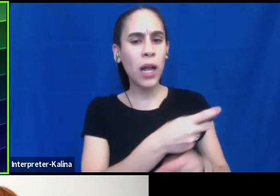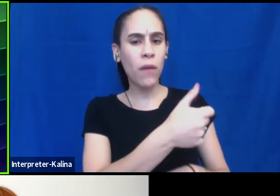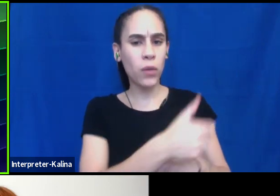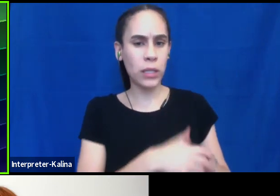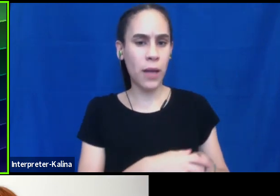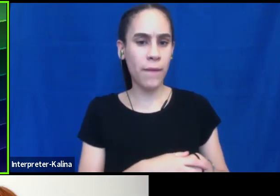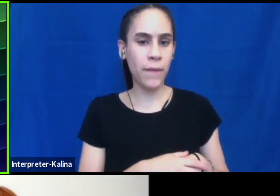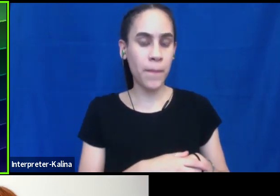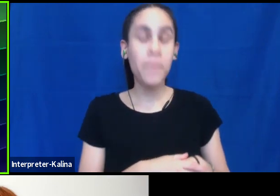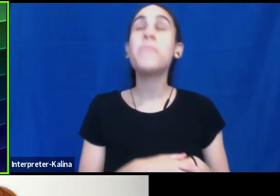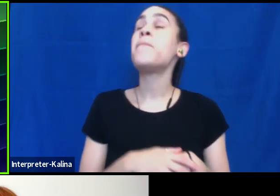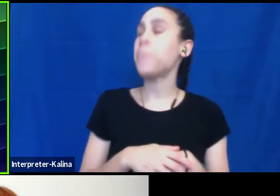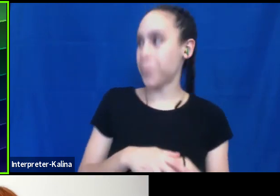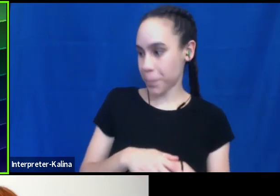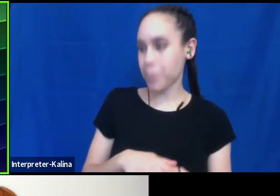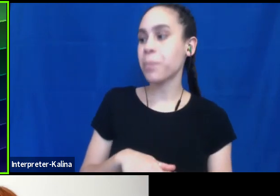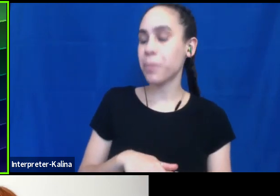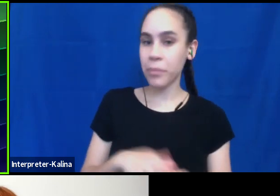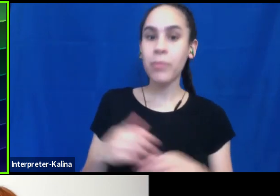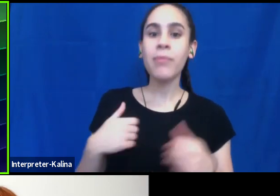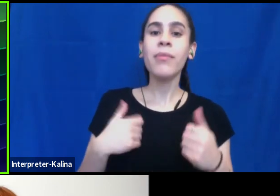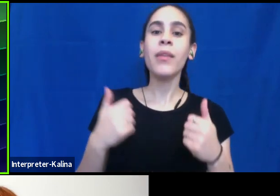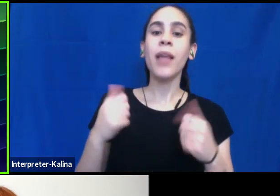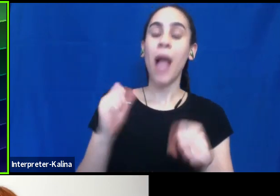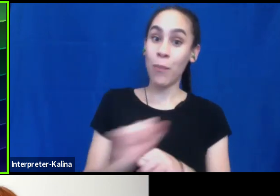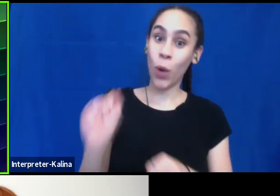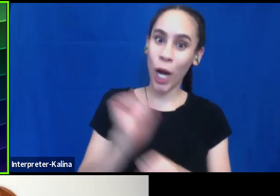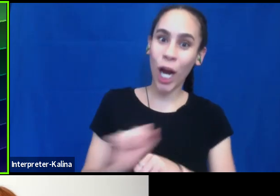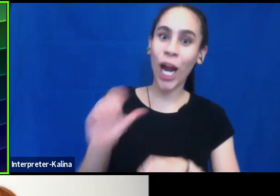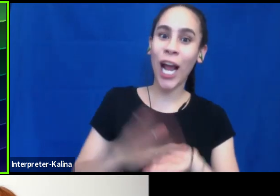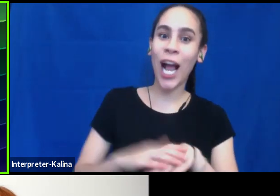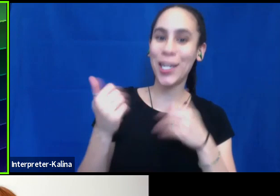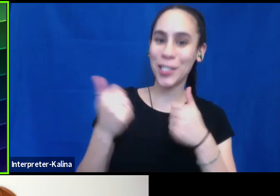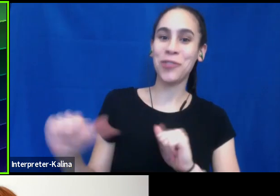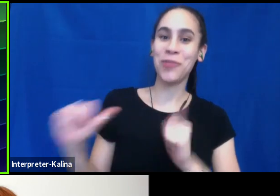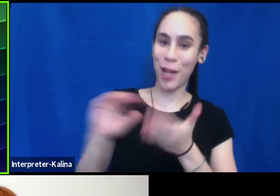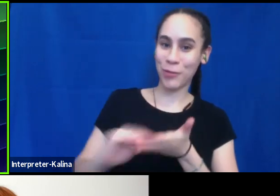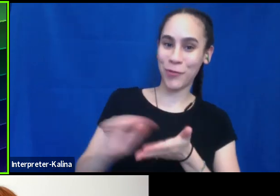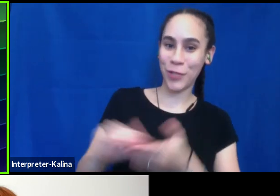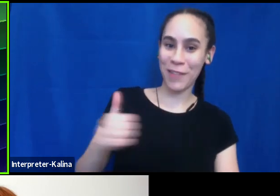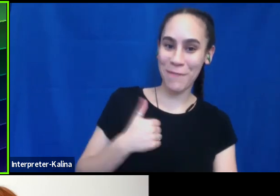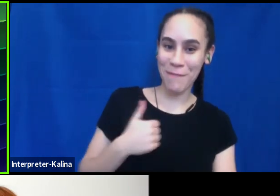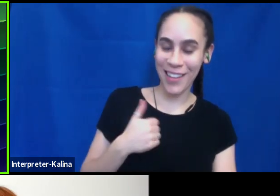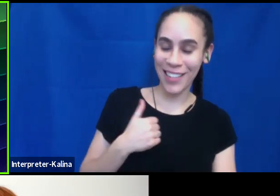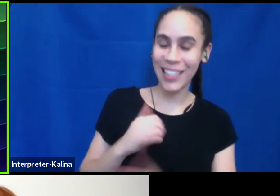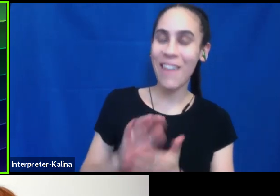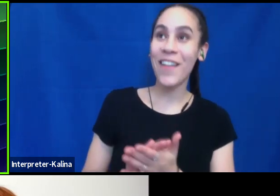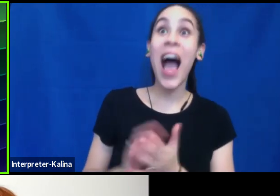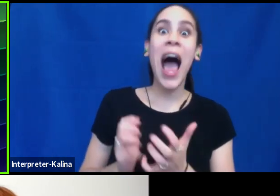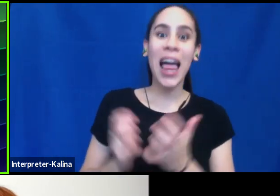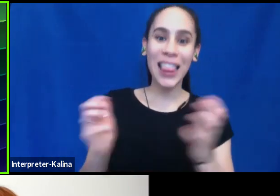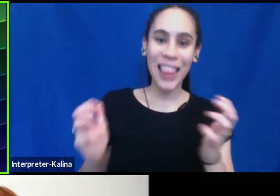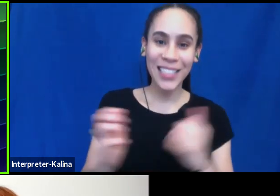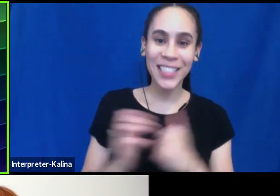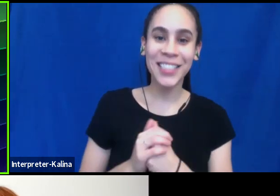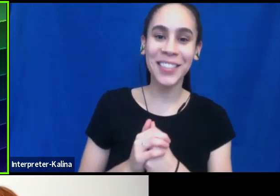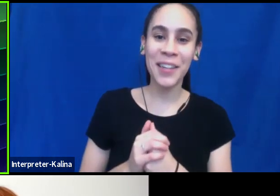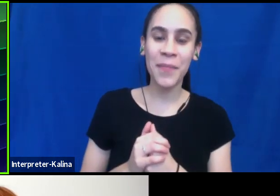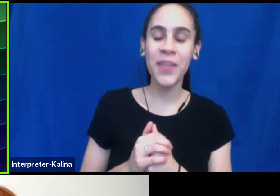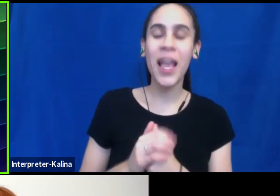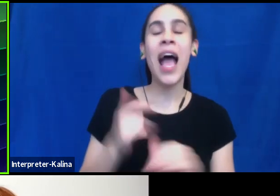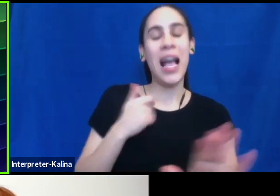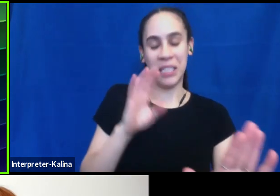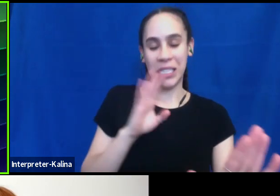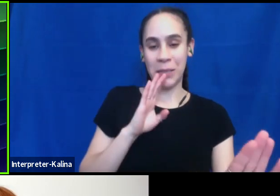yeah, I, I work on trying to forgive myself a lot. Um, I think, you know, I'll speak for myself. Um, I'm,